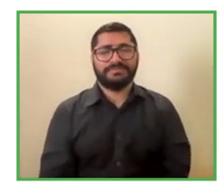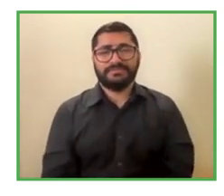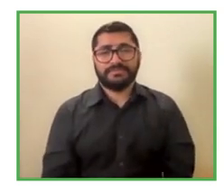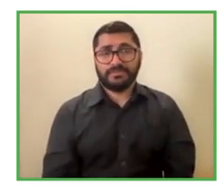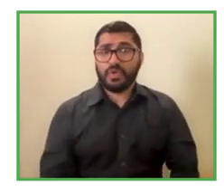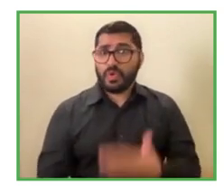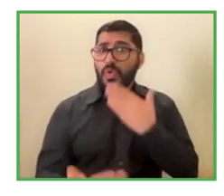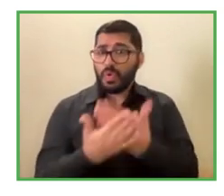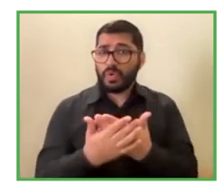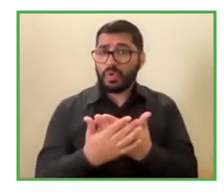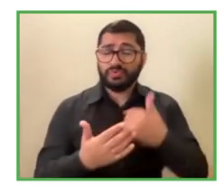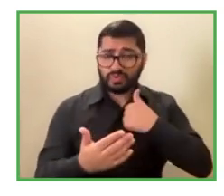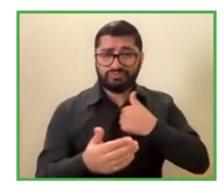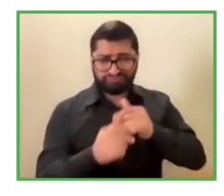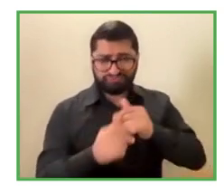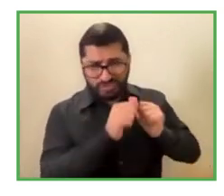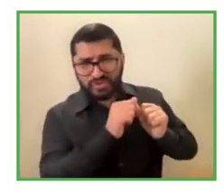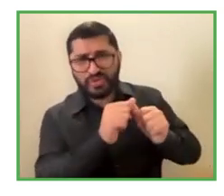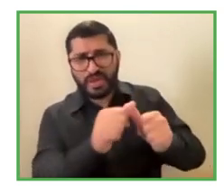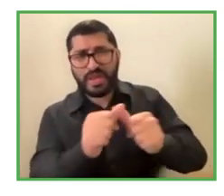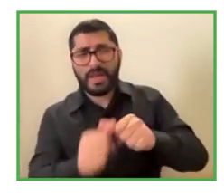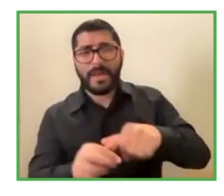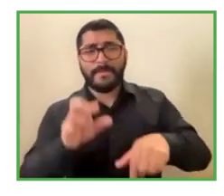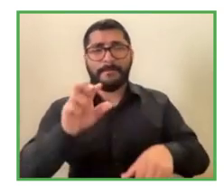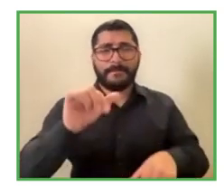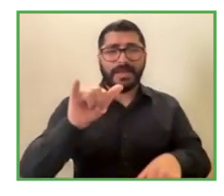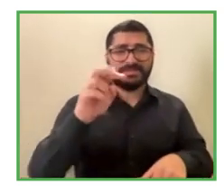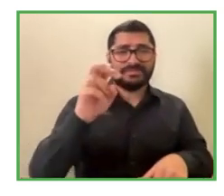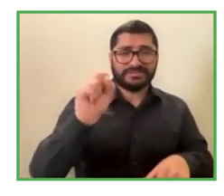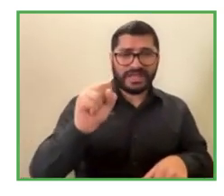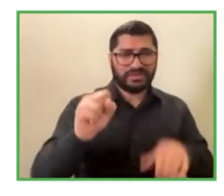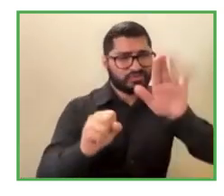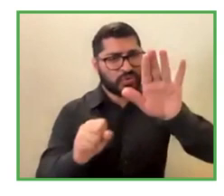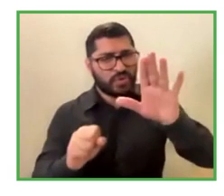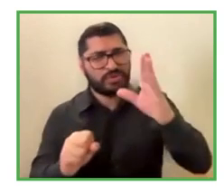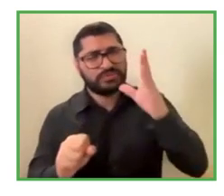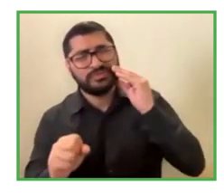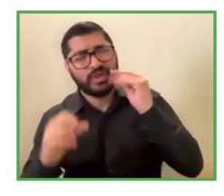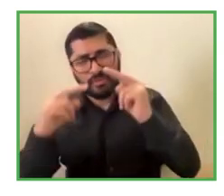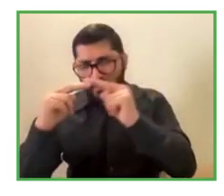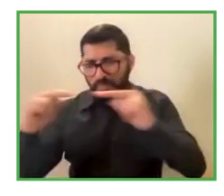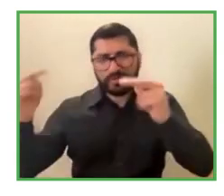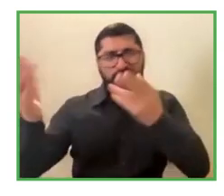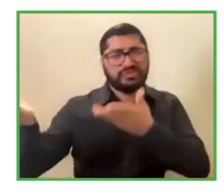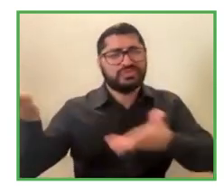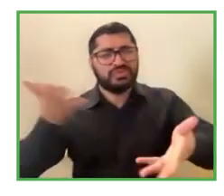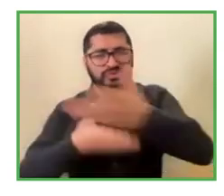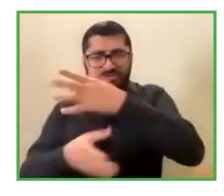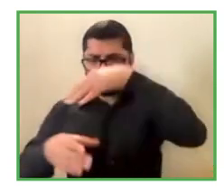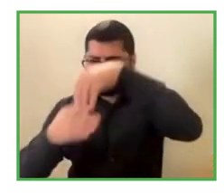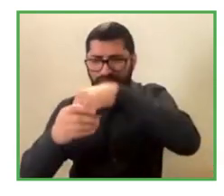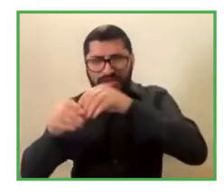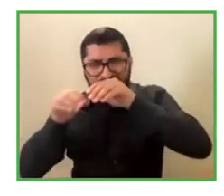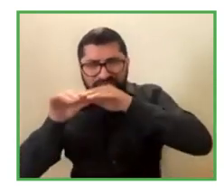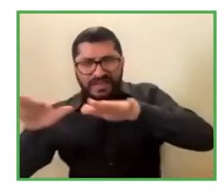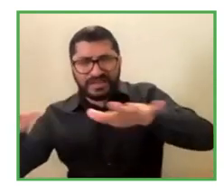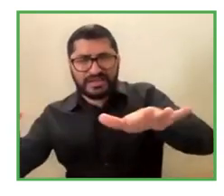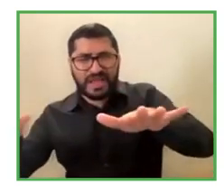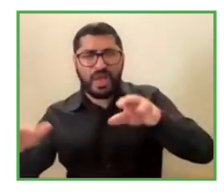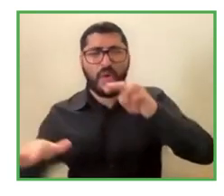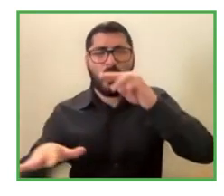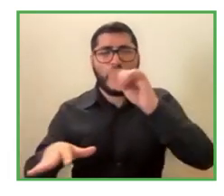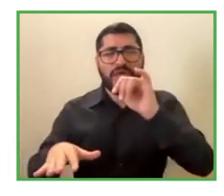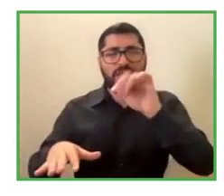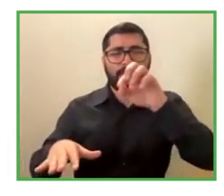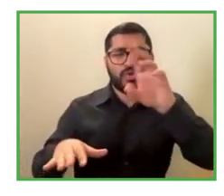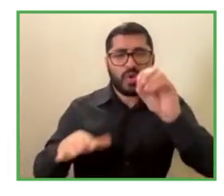Vidya with the following question. You commented of the social bridge as part of the WEPRO strategy. How do you